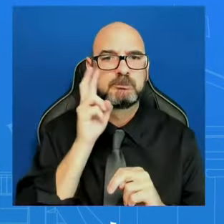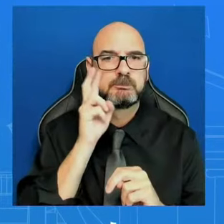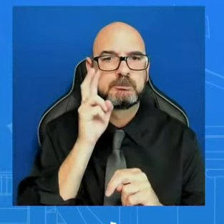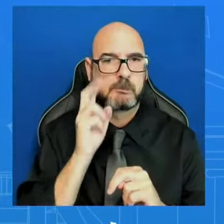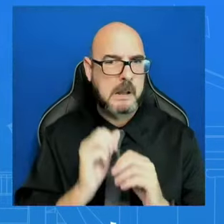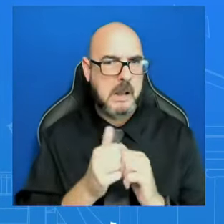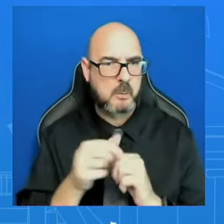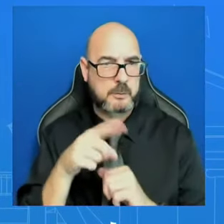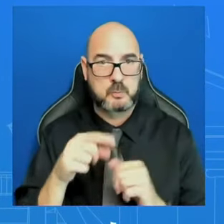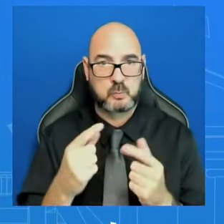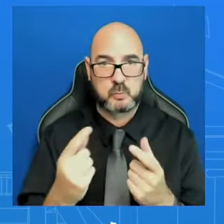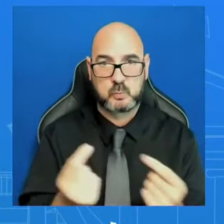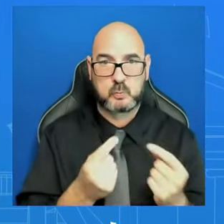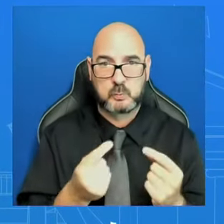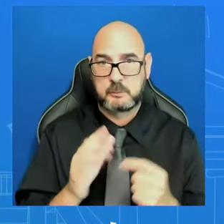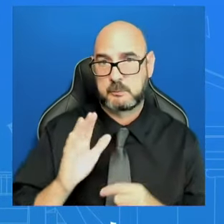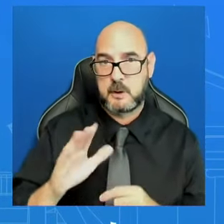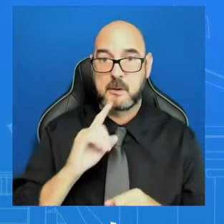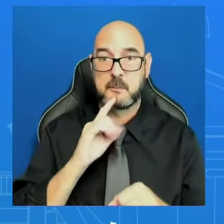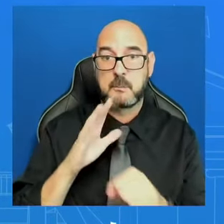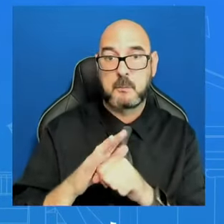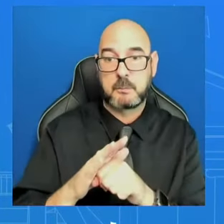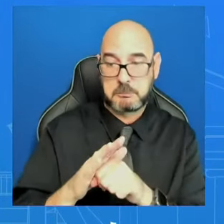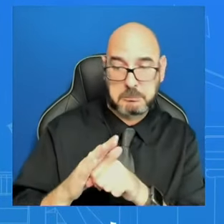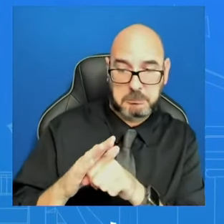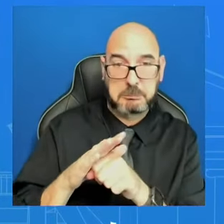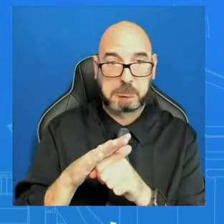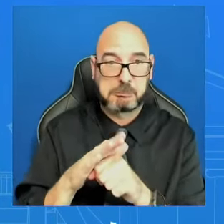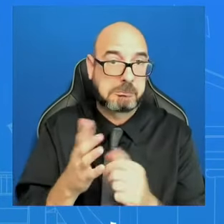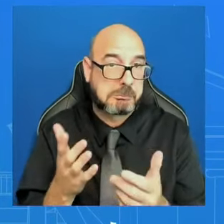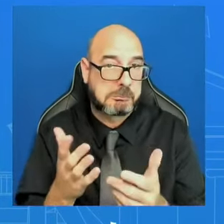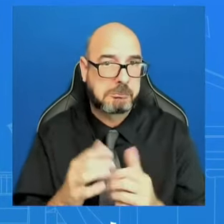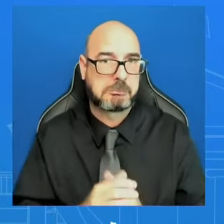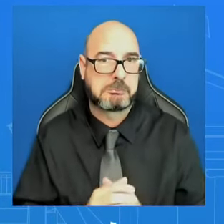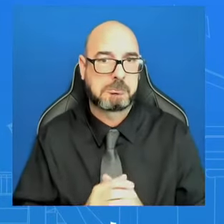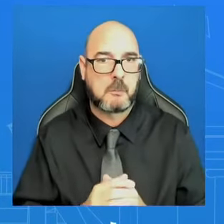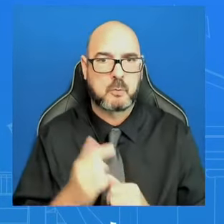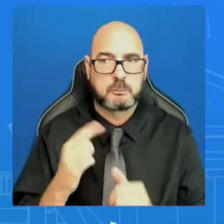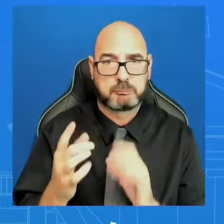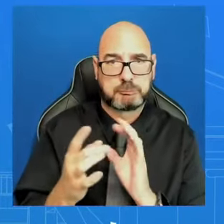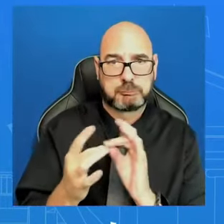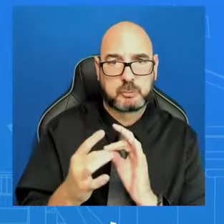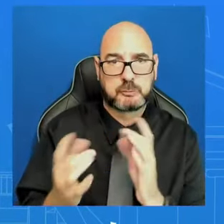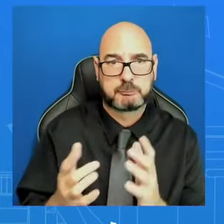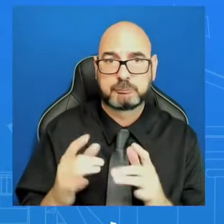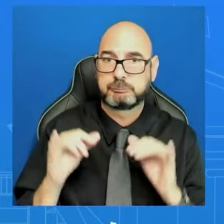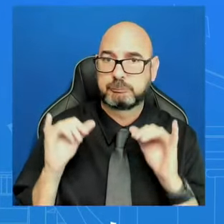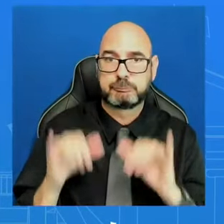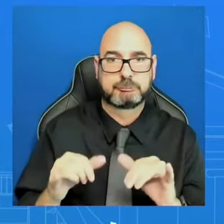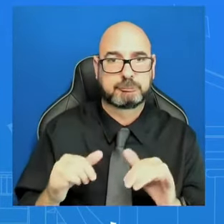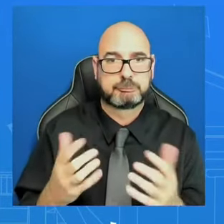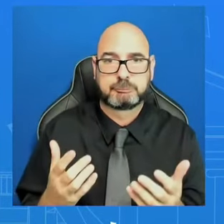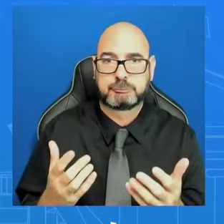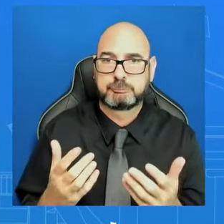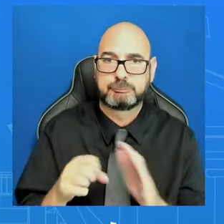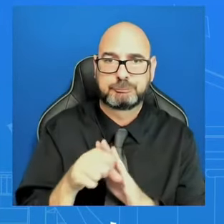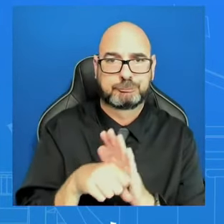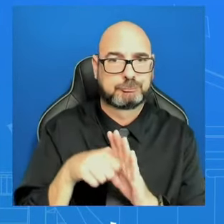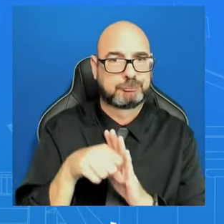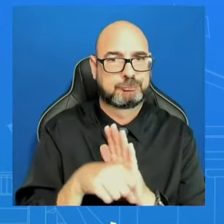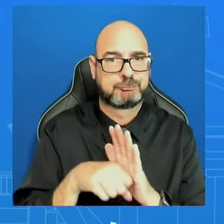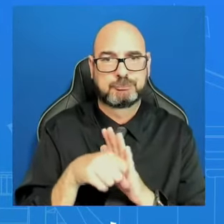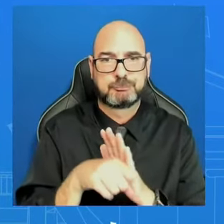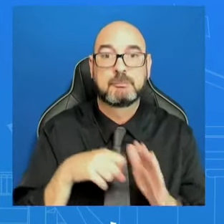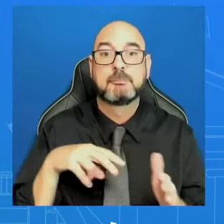they make. And as I said earlier, if there's no changes to their policy and their approaches, then there's going to have to be changes to ours.